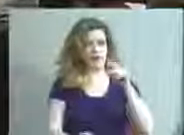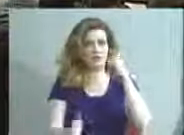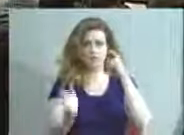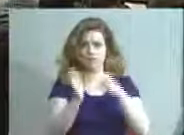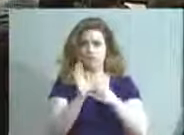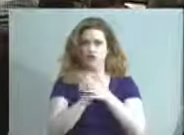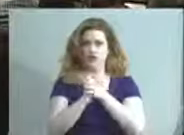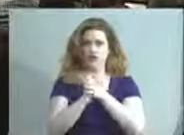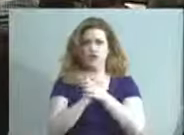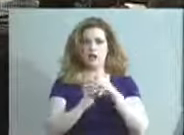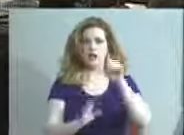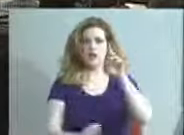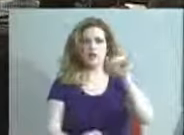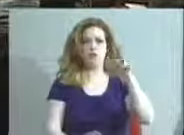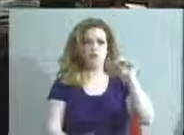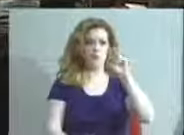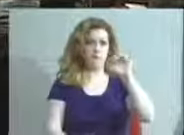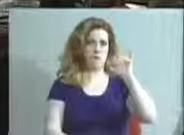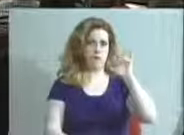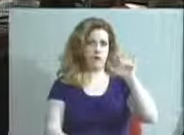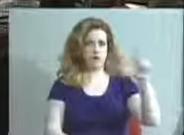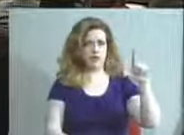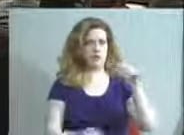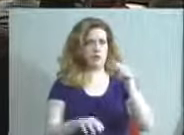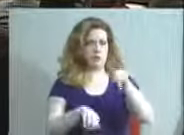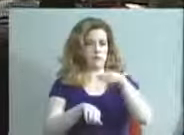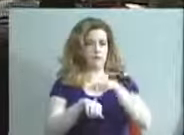Marshall, principal of Lane Elementary School.